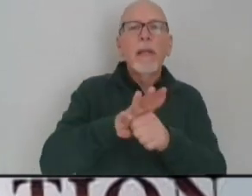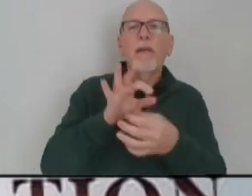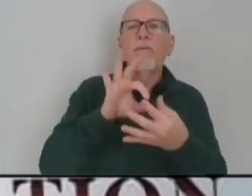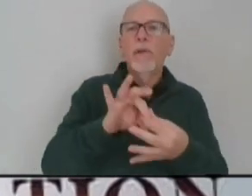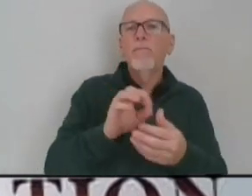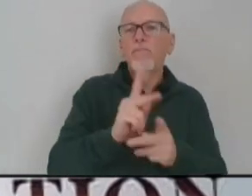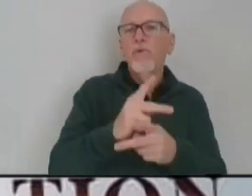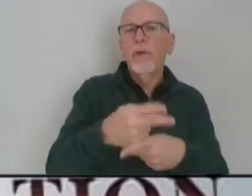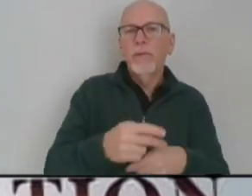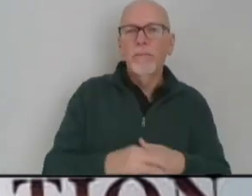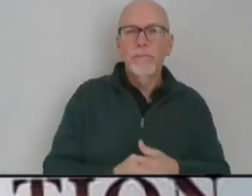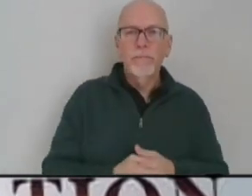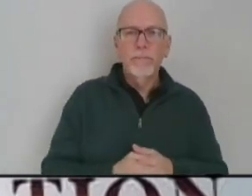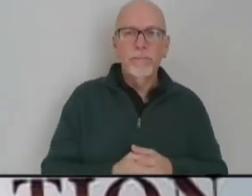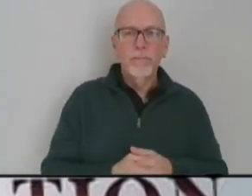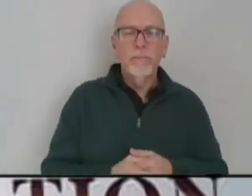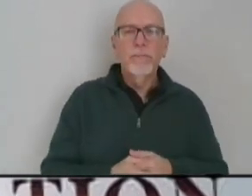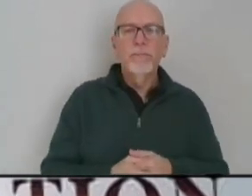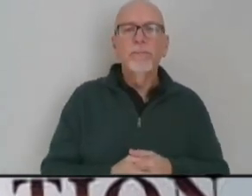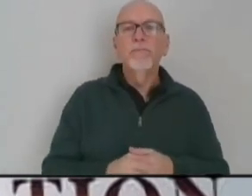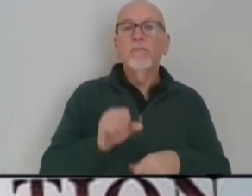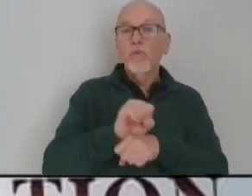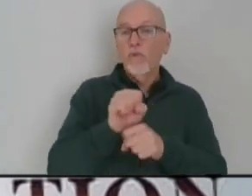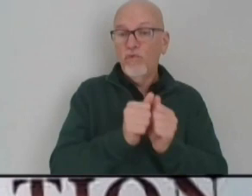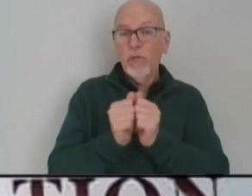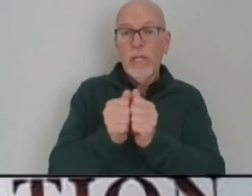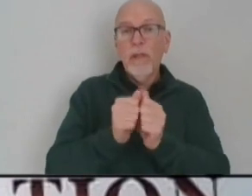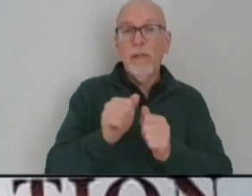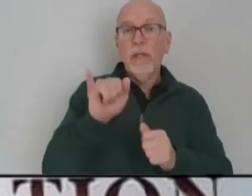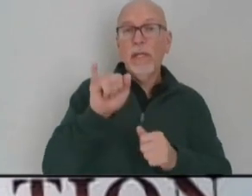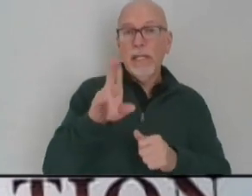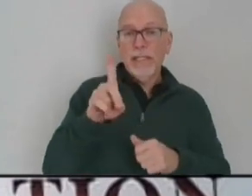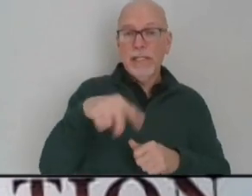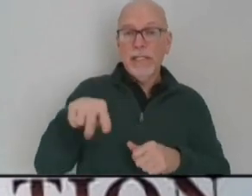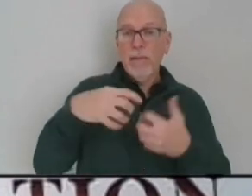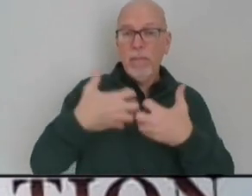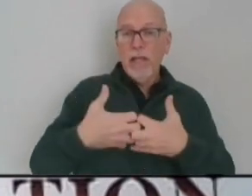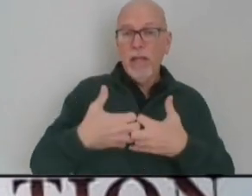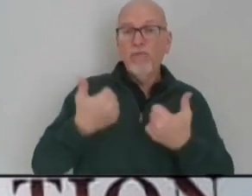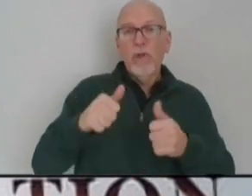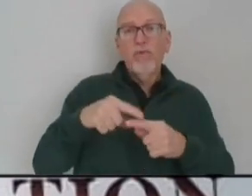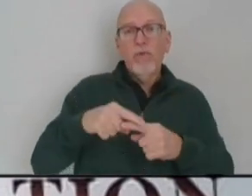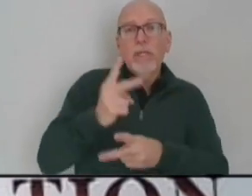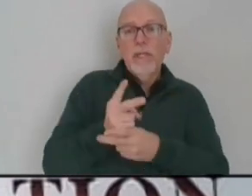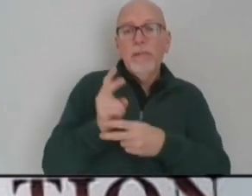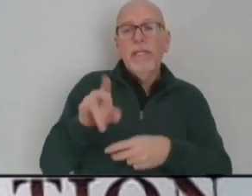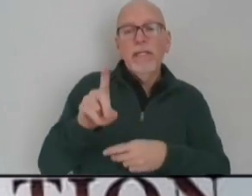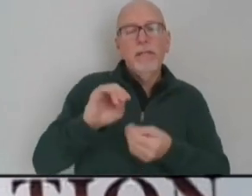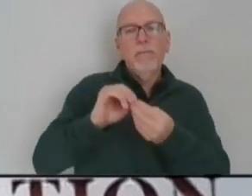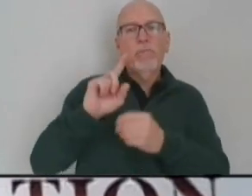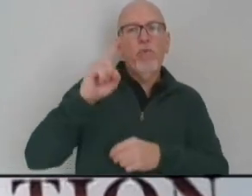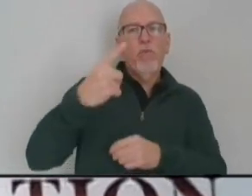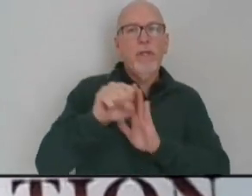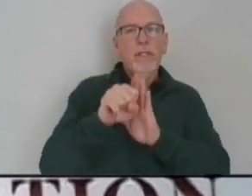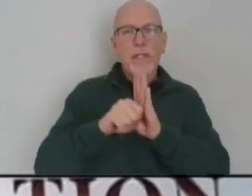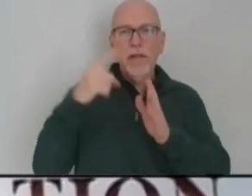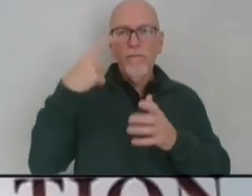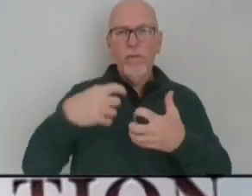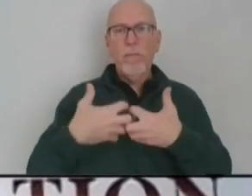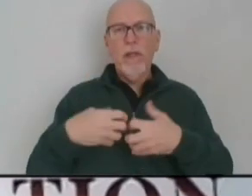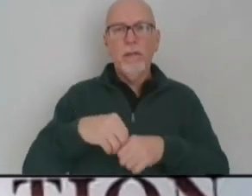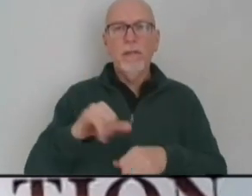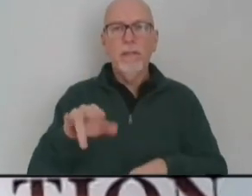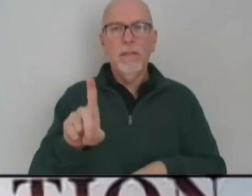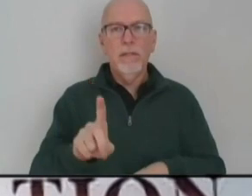Working together, Indiana manufacturers are poised to keep Indiana the number one state for manufacturing in America.